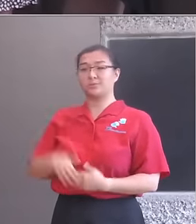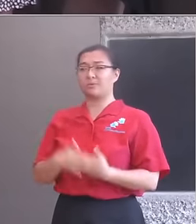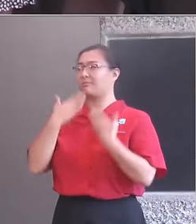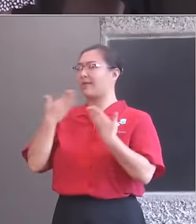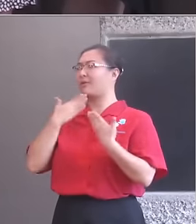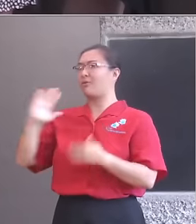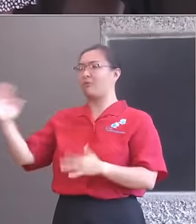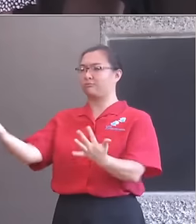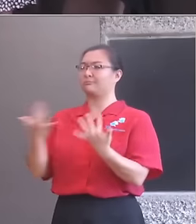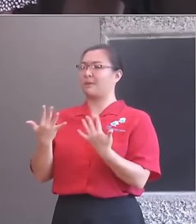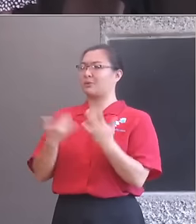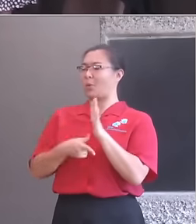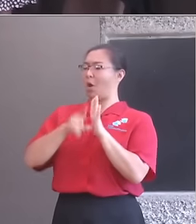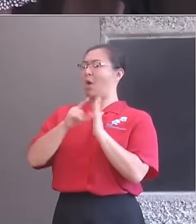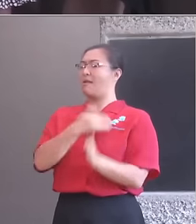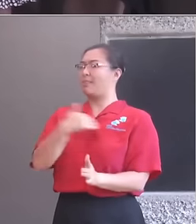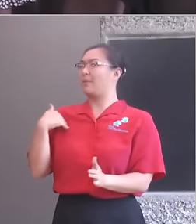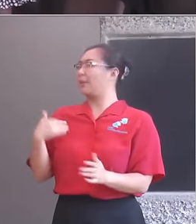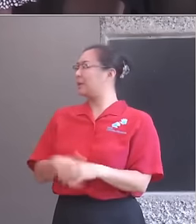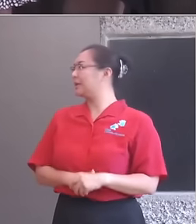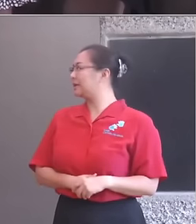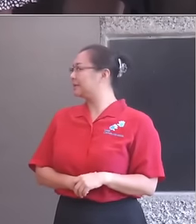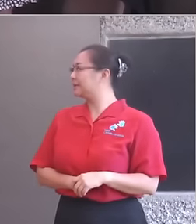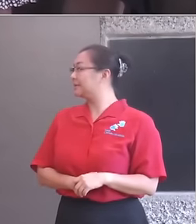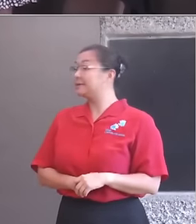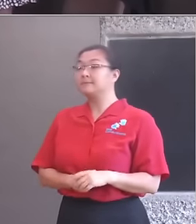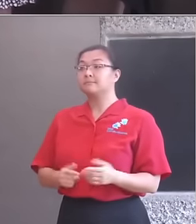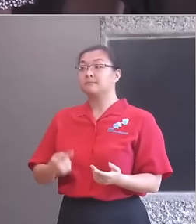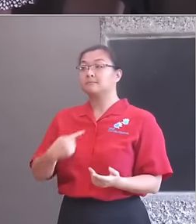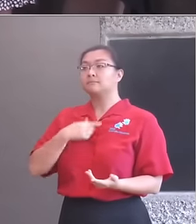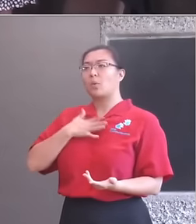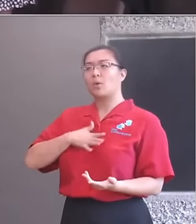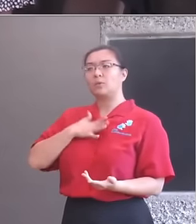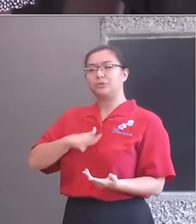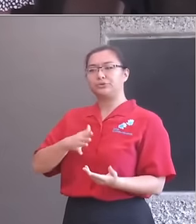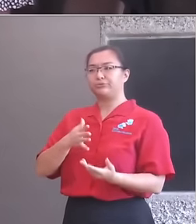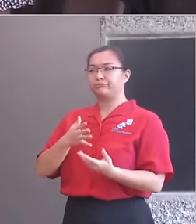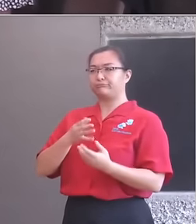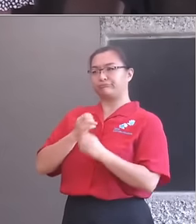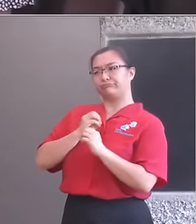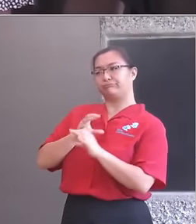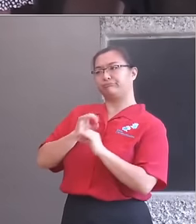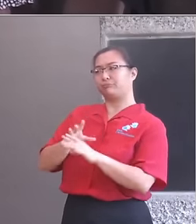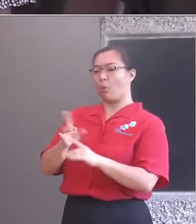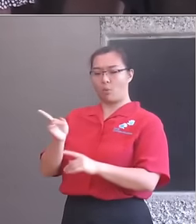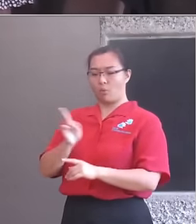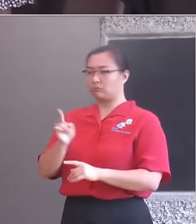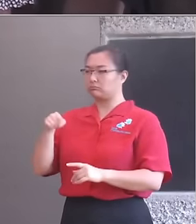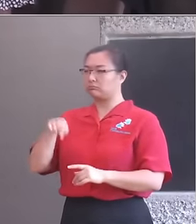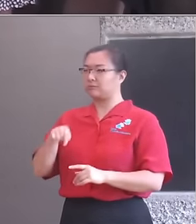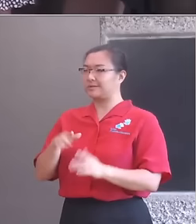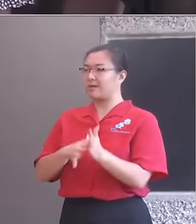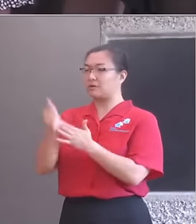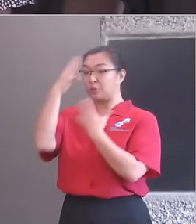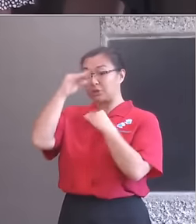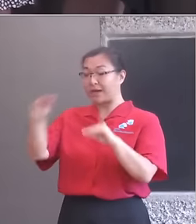an early point in the morning. And what I want to do is tell you a bit more about the Cultural Education Challenge, about what it